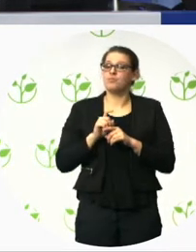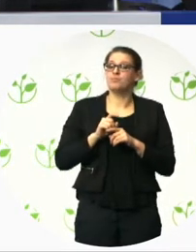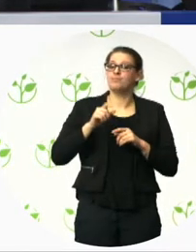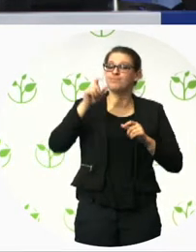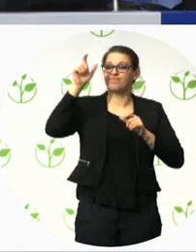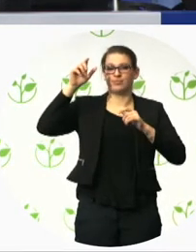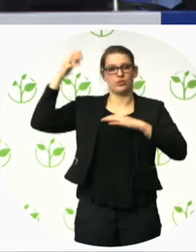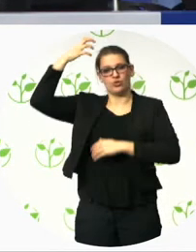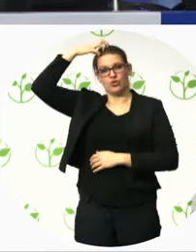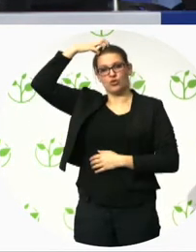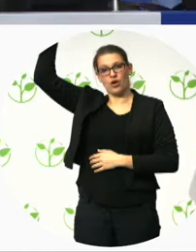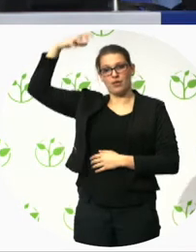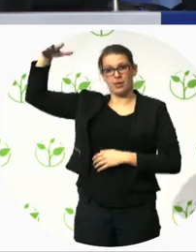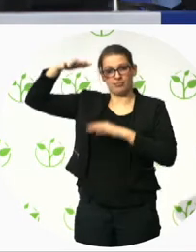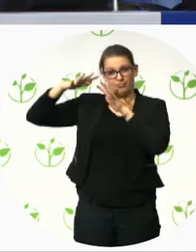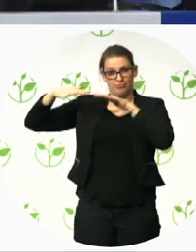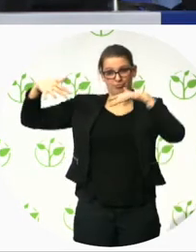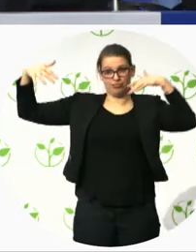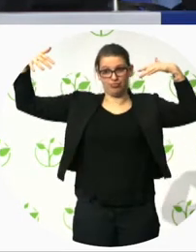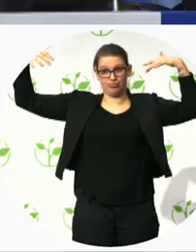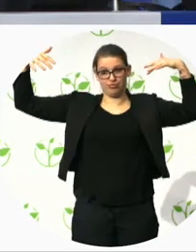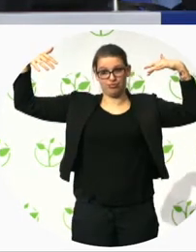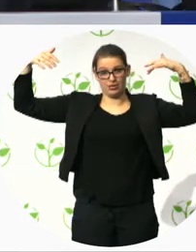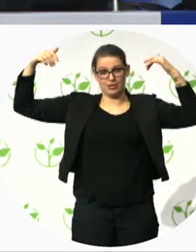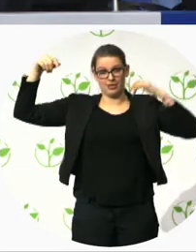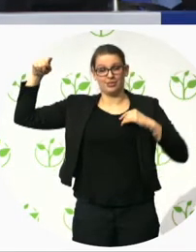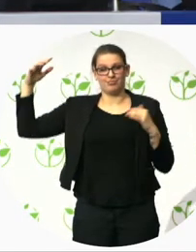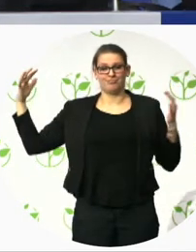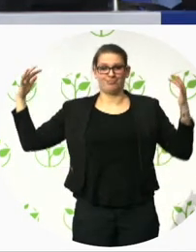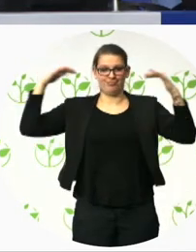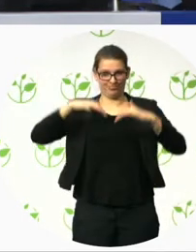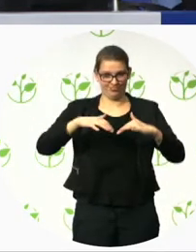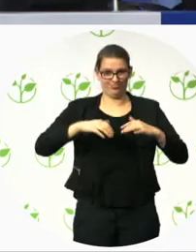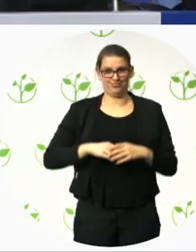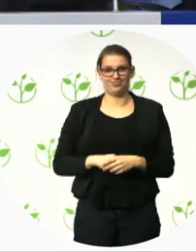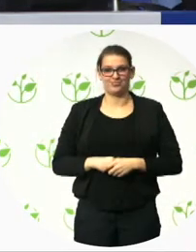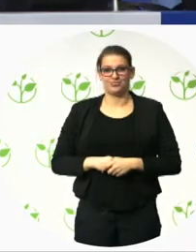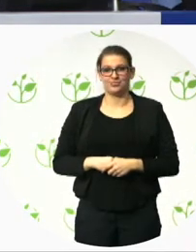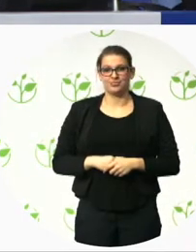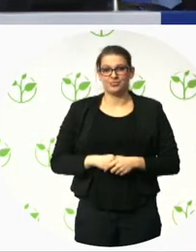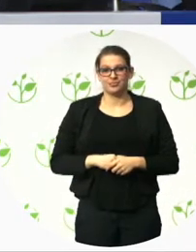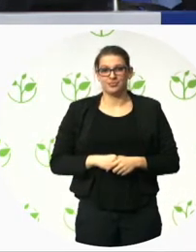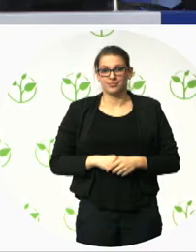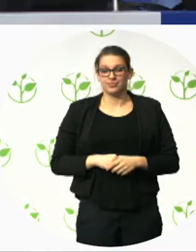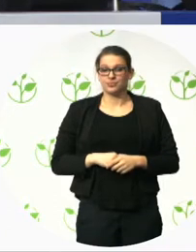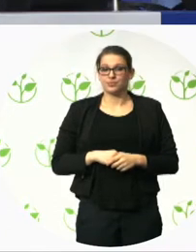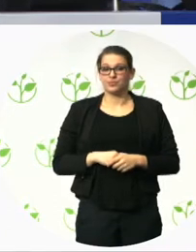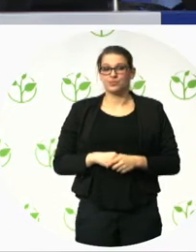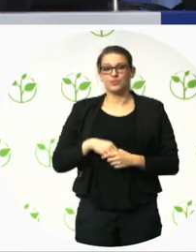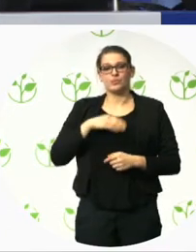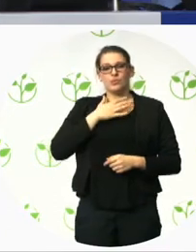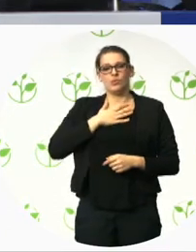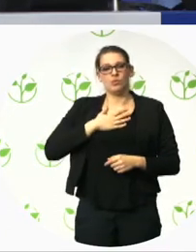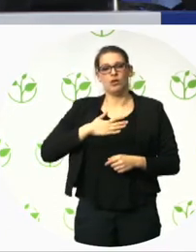delegates. And the aim was, or is, to create an inclusive quarter related to the topics